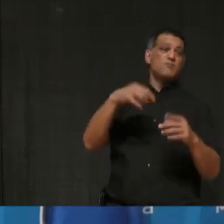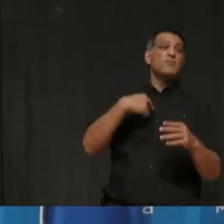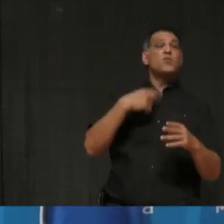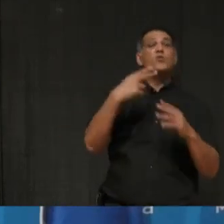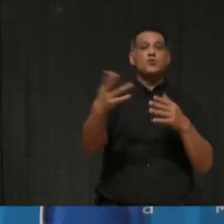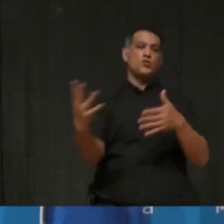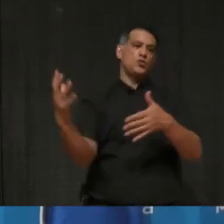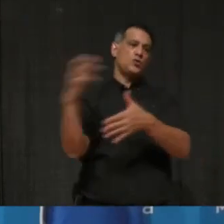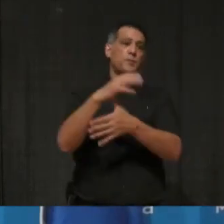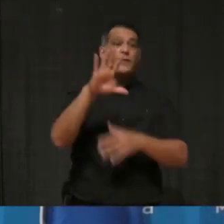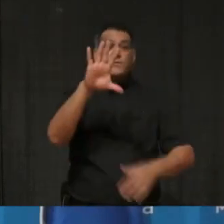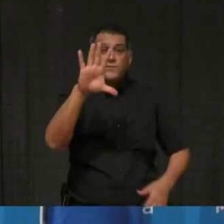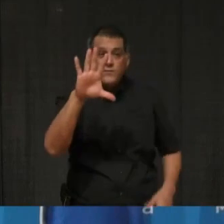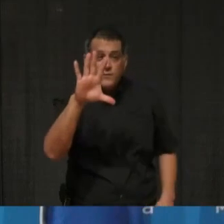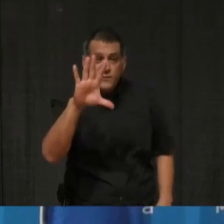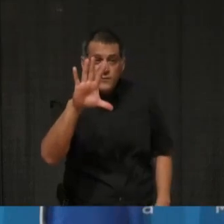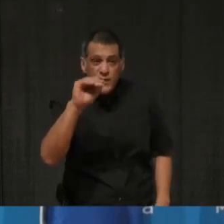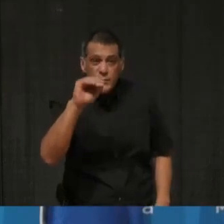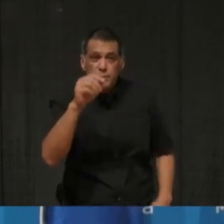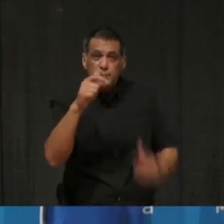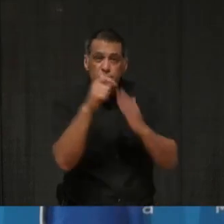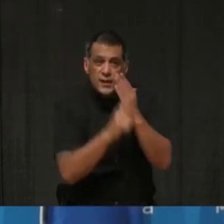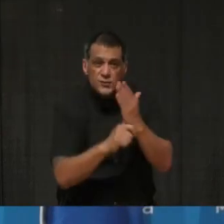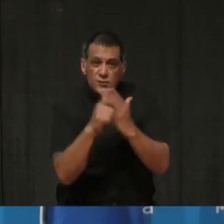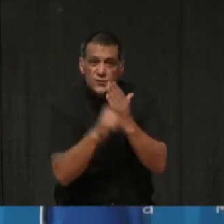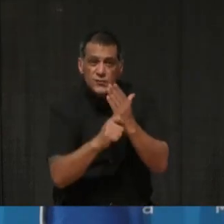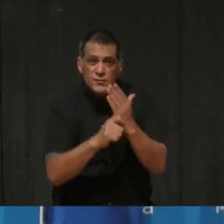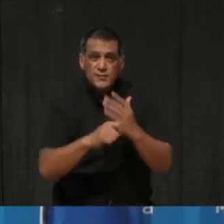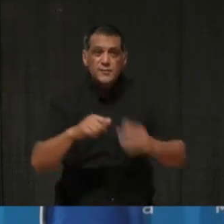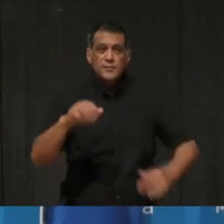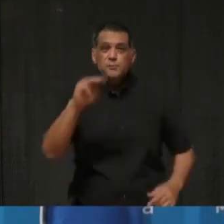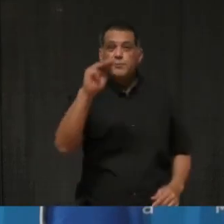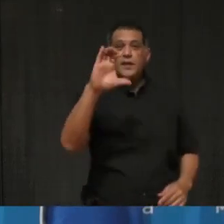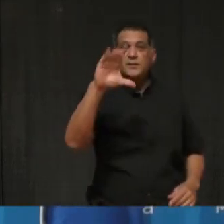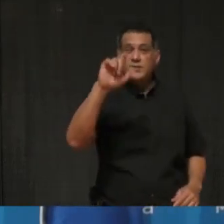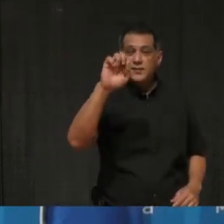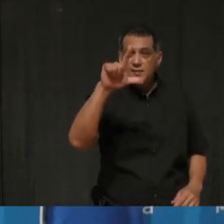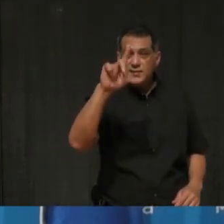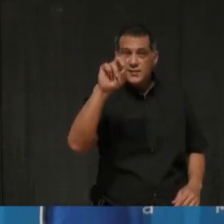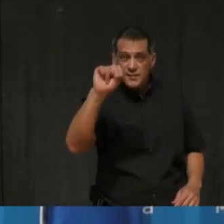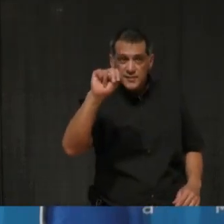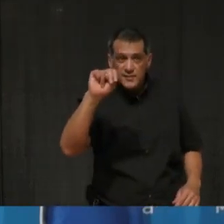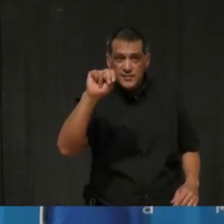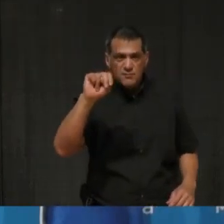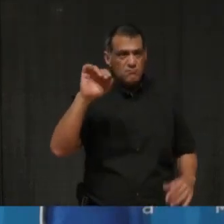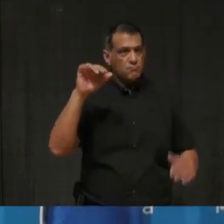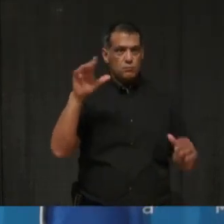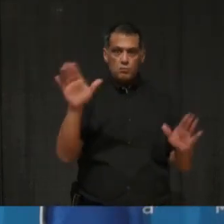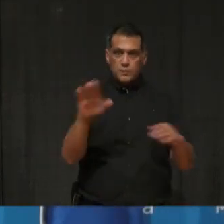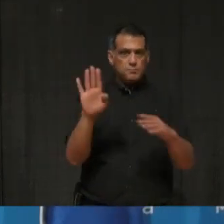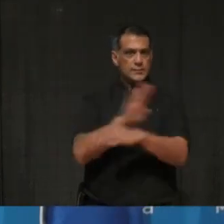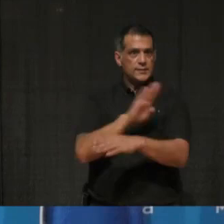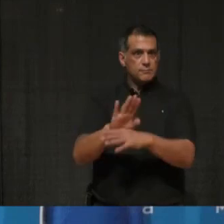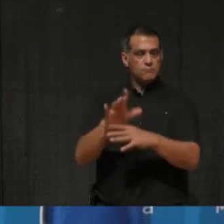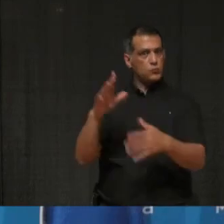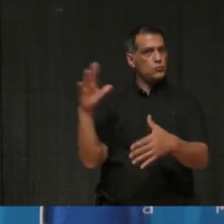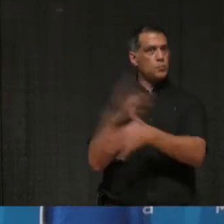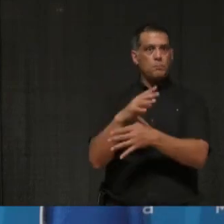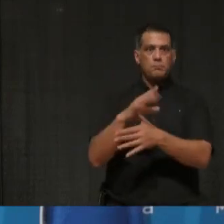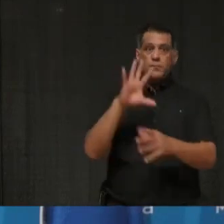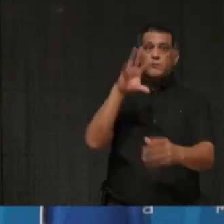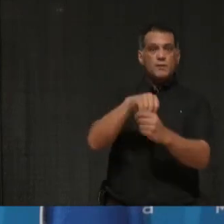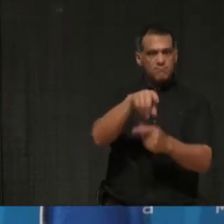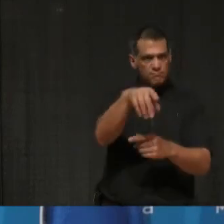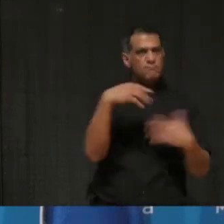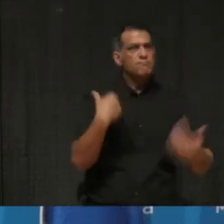of McLean's and, uh, the significant groundbreaking work that you have done as a small independent business. So congratulations to yourself and the management team